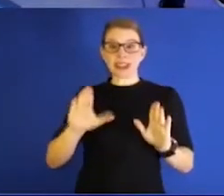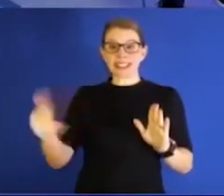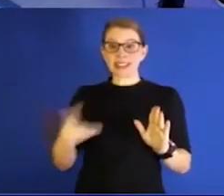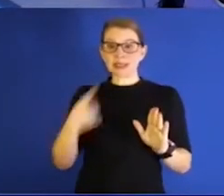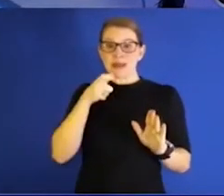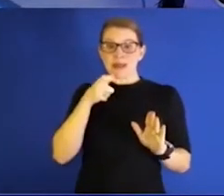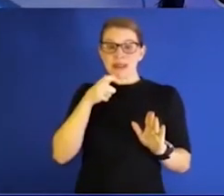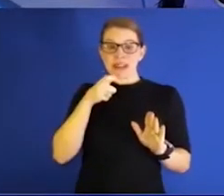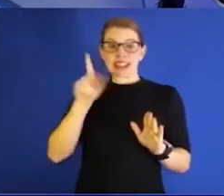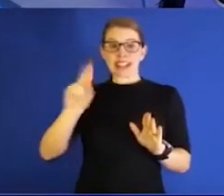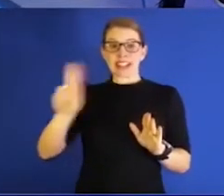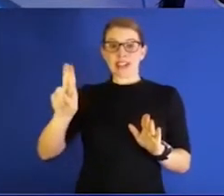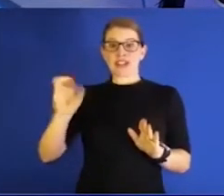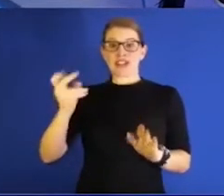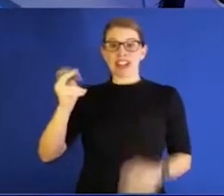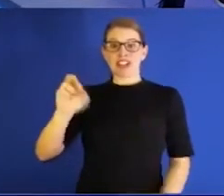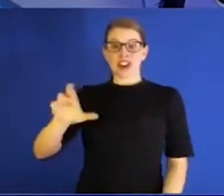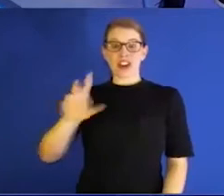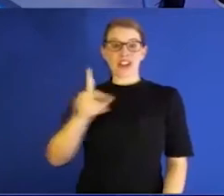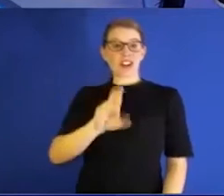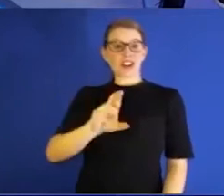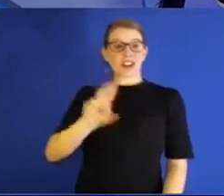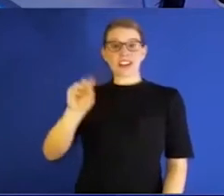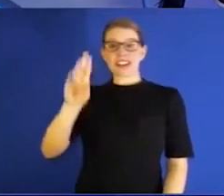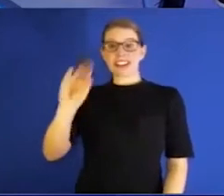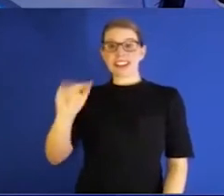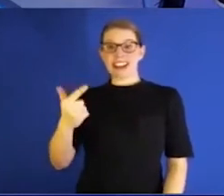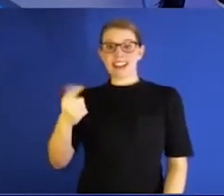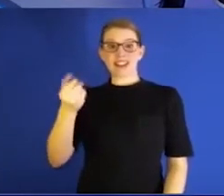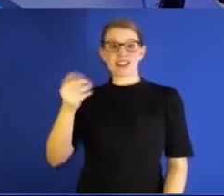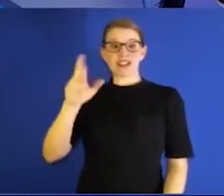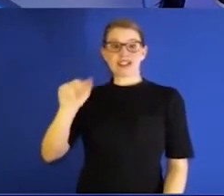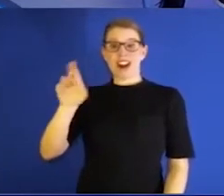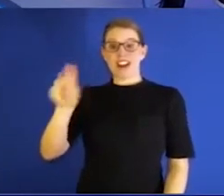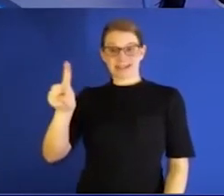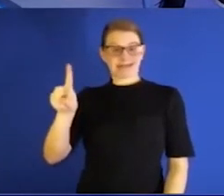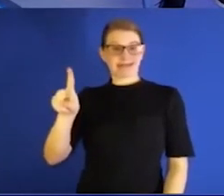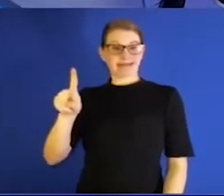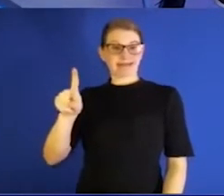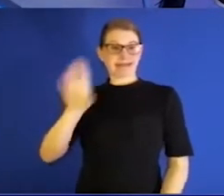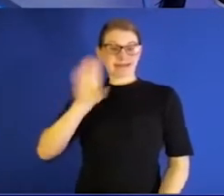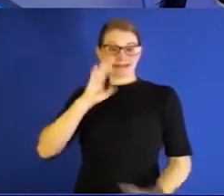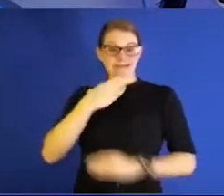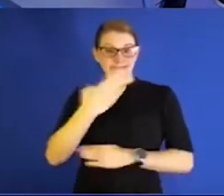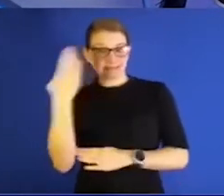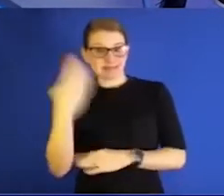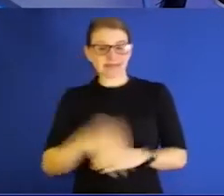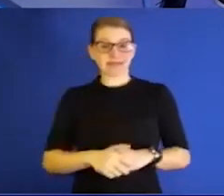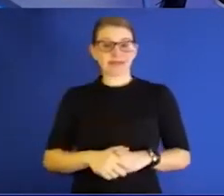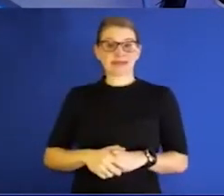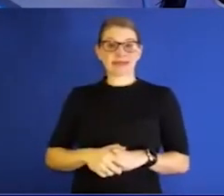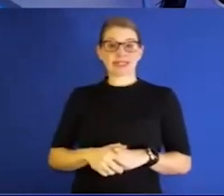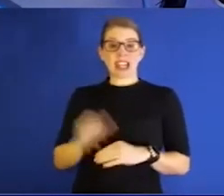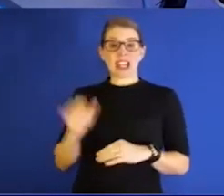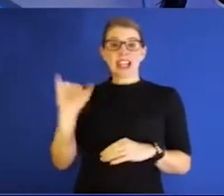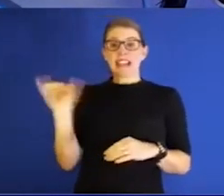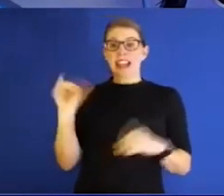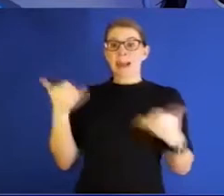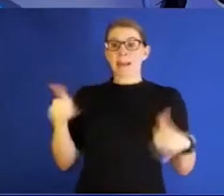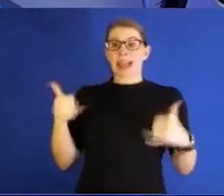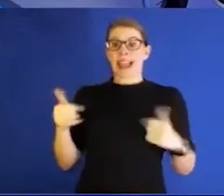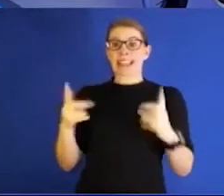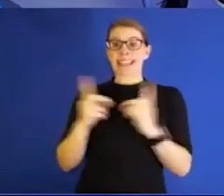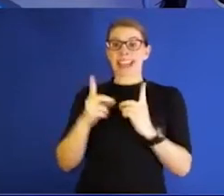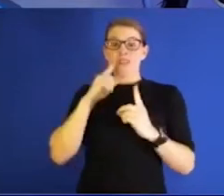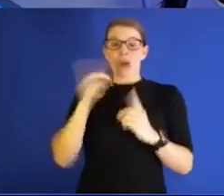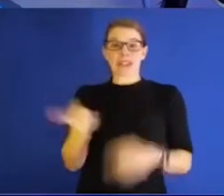and Dr. Doug Gerard. How are you today? Good morning. Good to see having me. Thank you. This is almost like a play date for you and Dr. Stein. Yeah, this is the best.